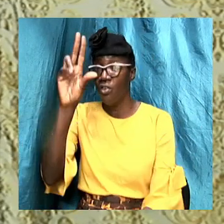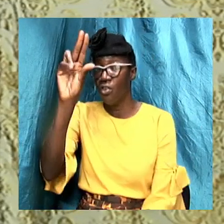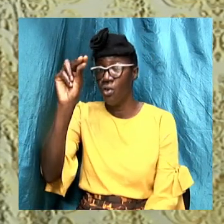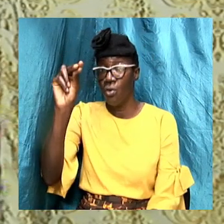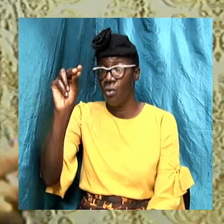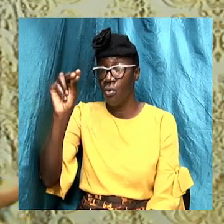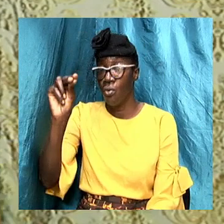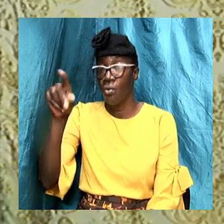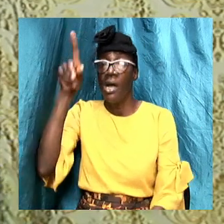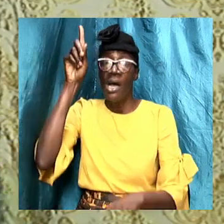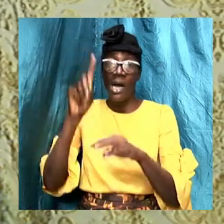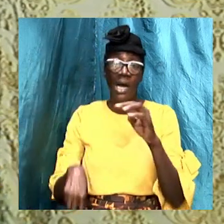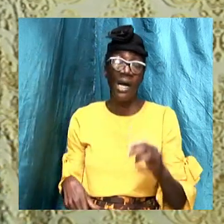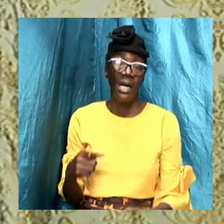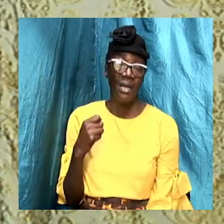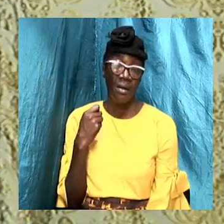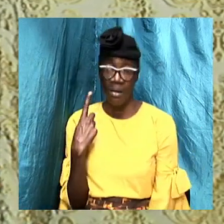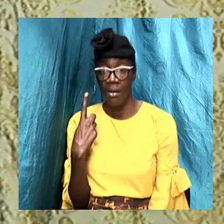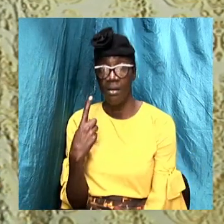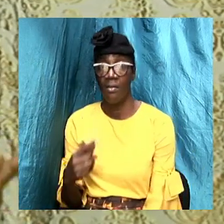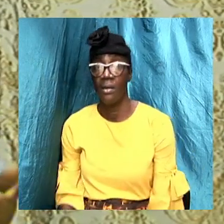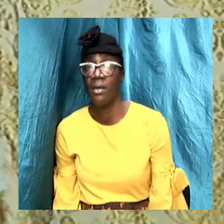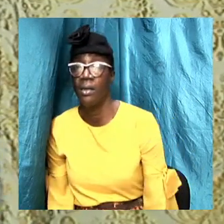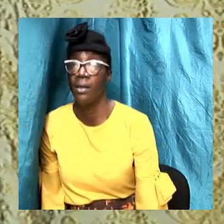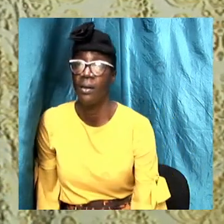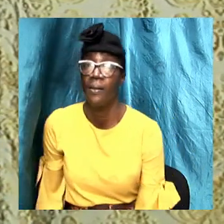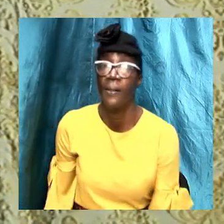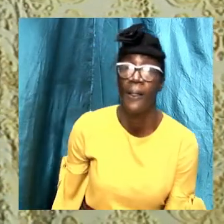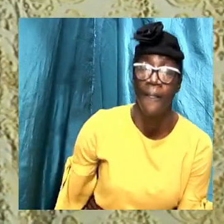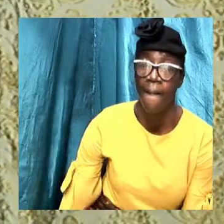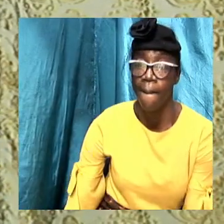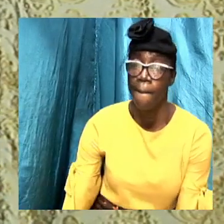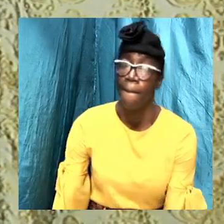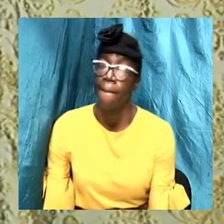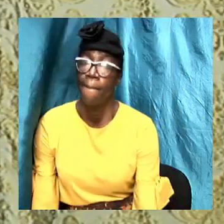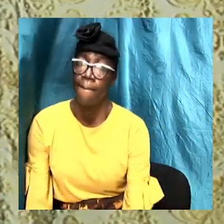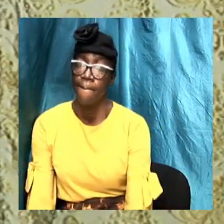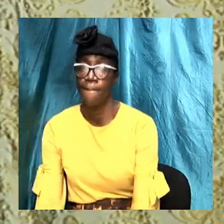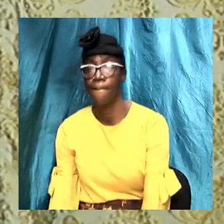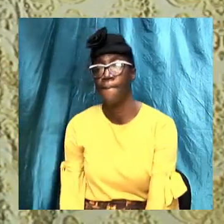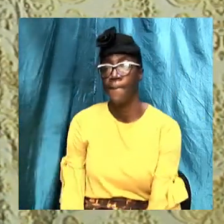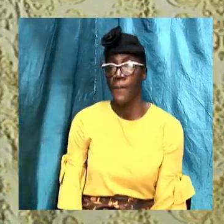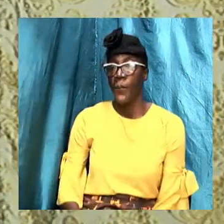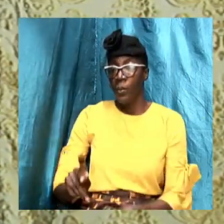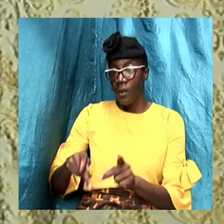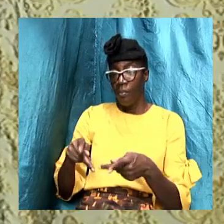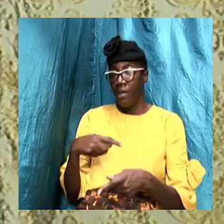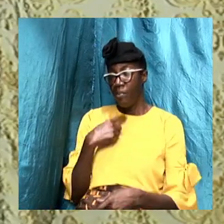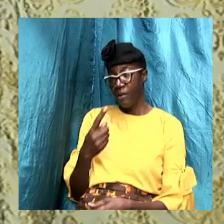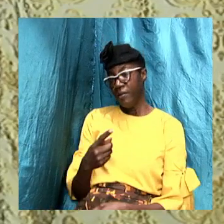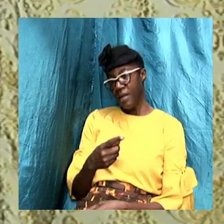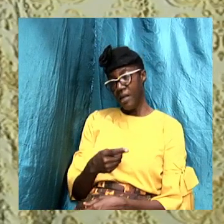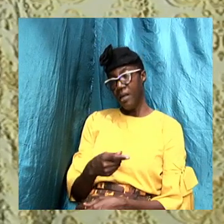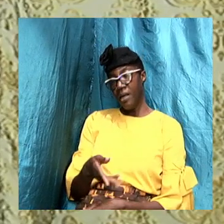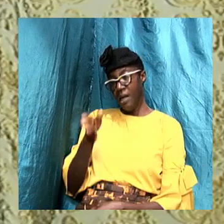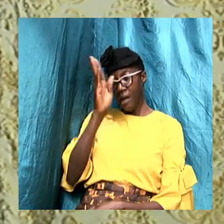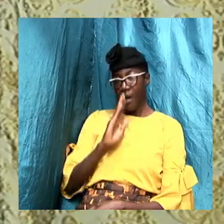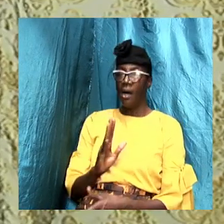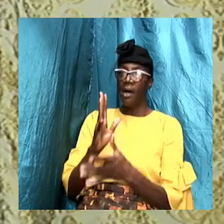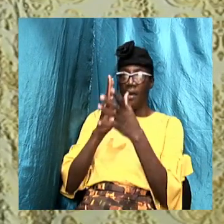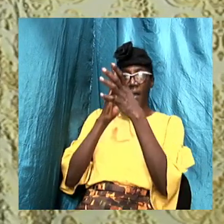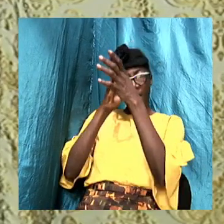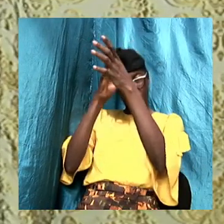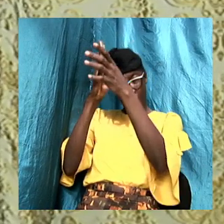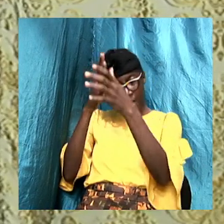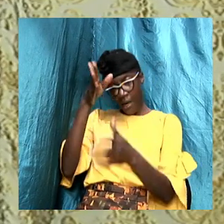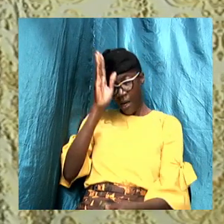and I can't understand just segue in a little bit I can't understand people justify and say look here God the Father God